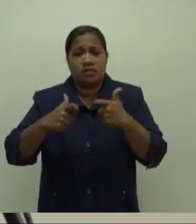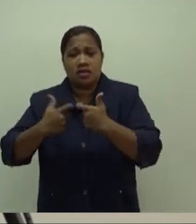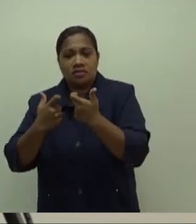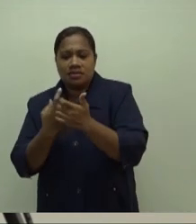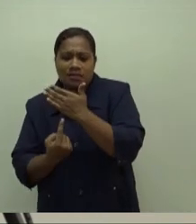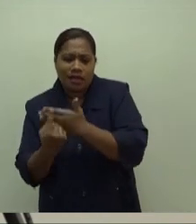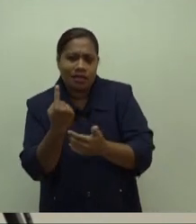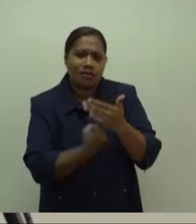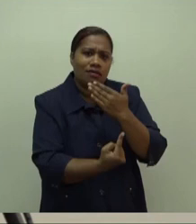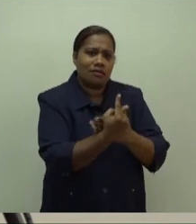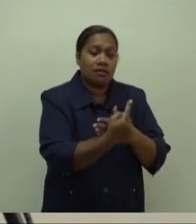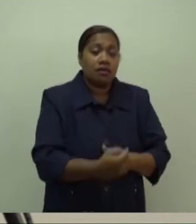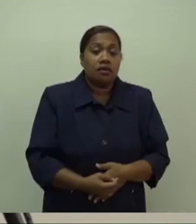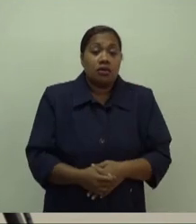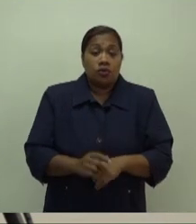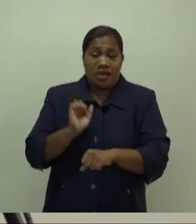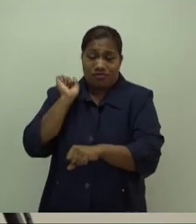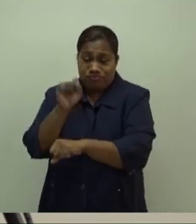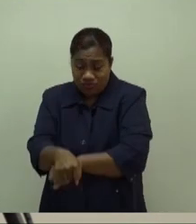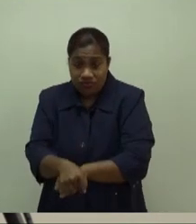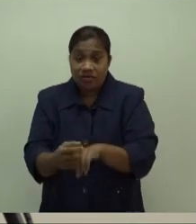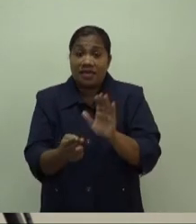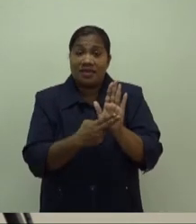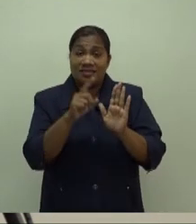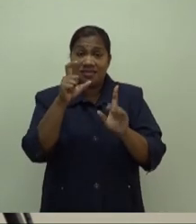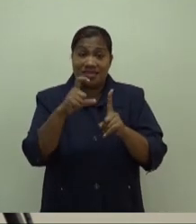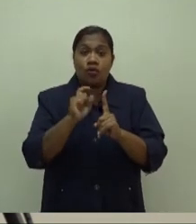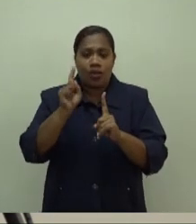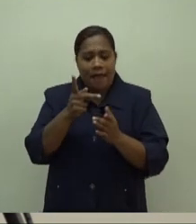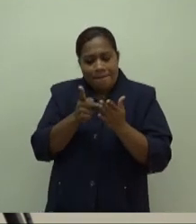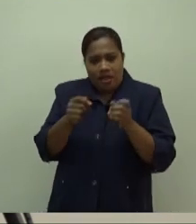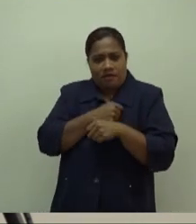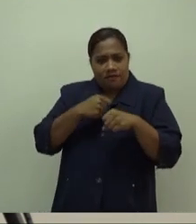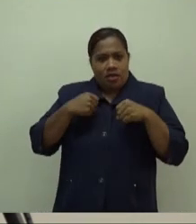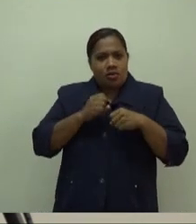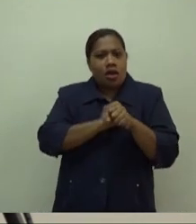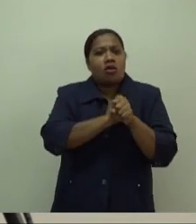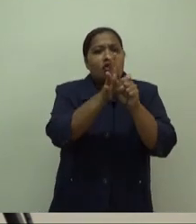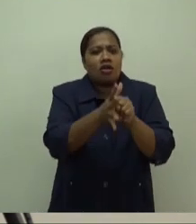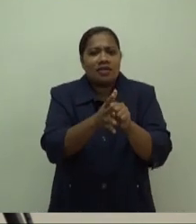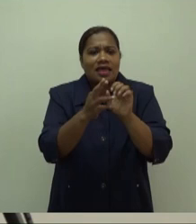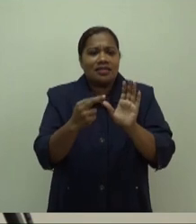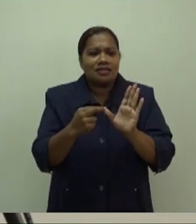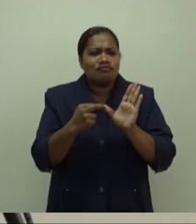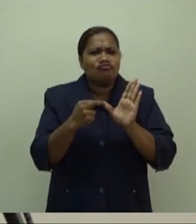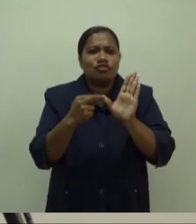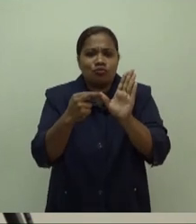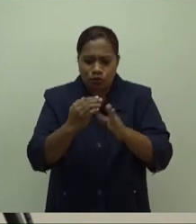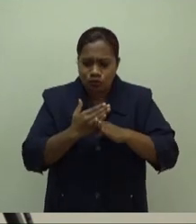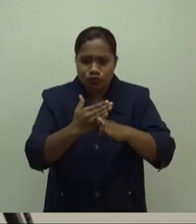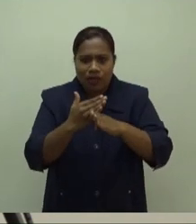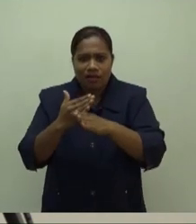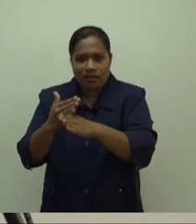Combating NCDs is part of our COVID-19 response and part of a larger effort to build a healthier and more resilient